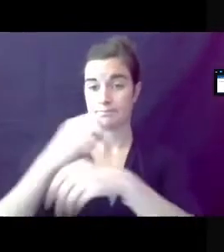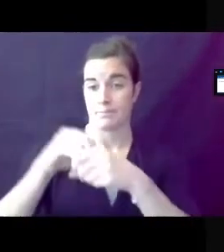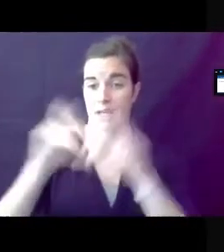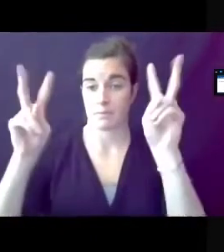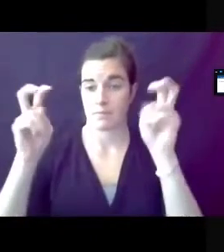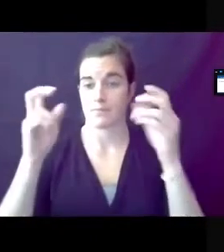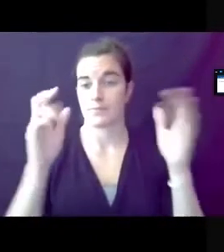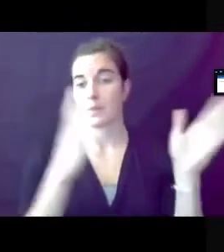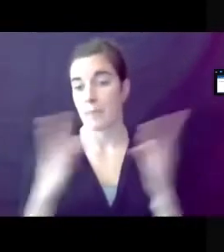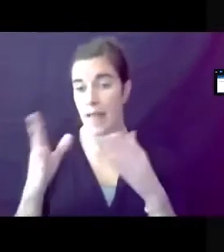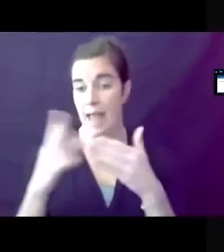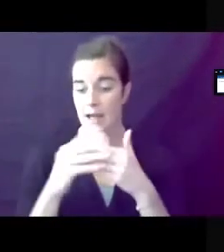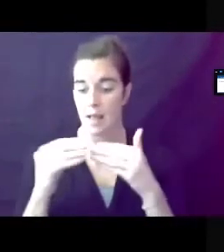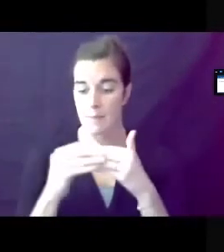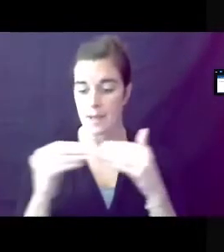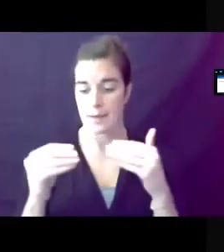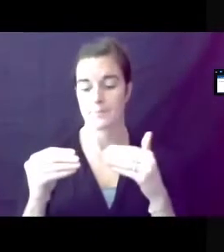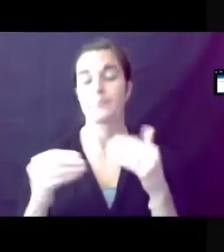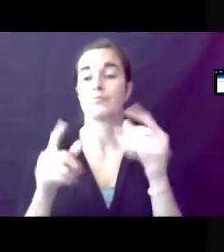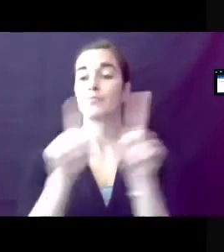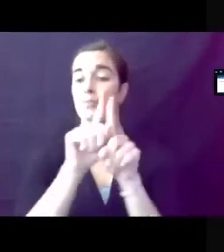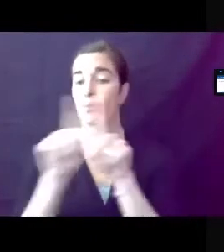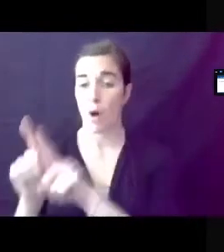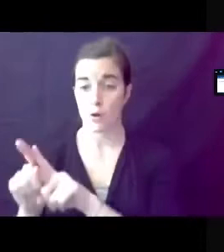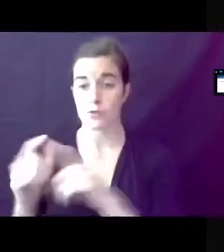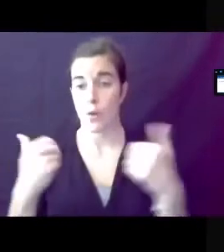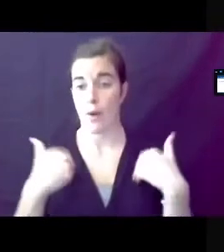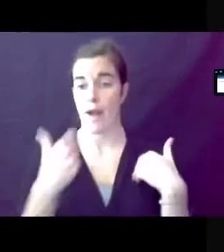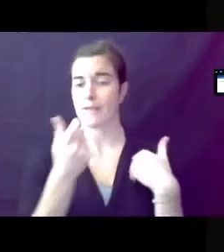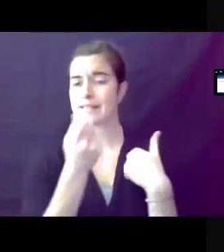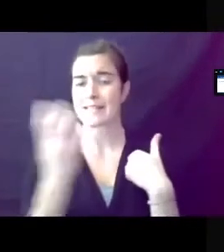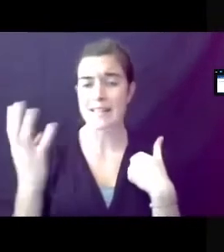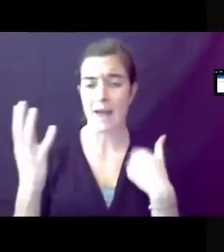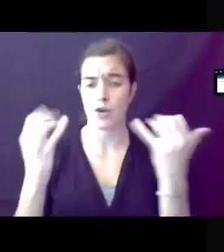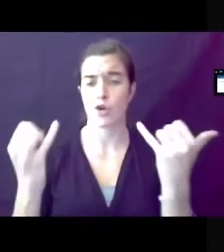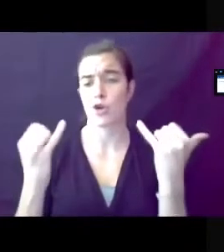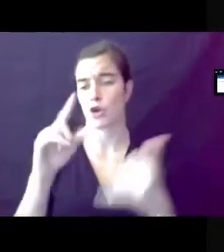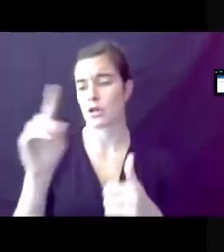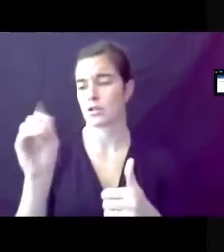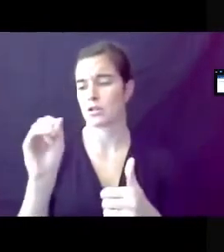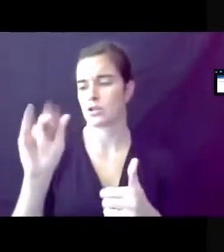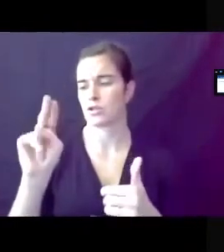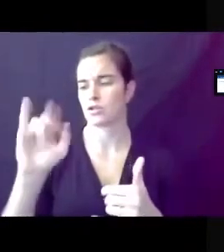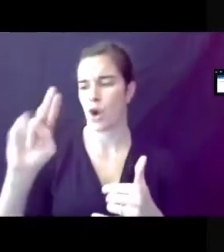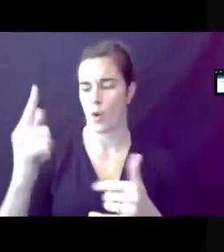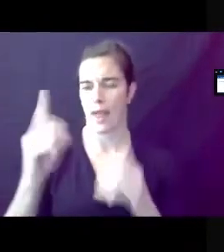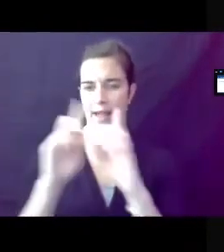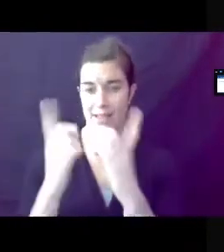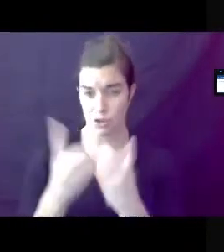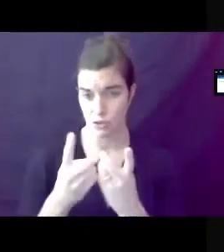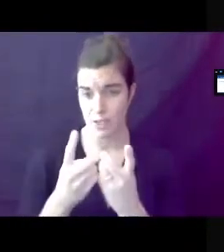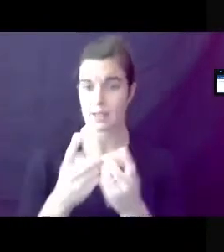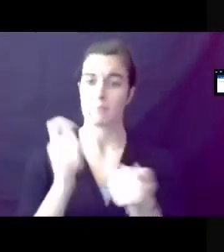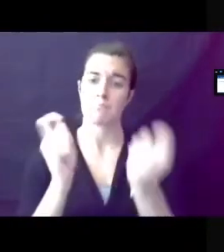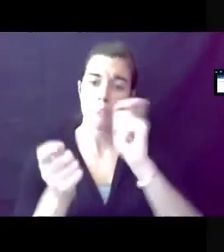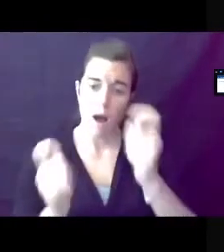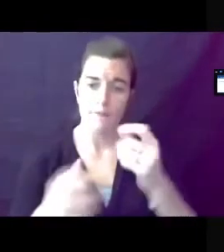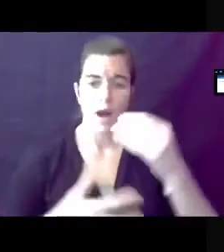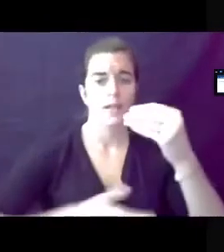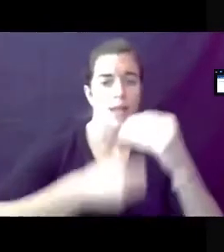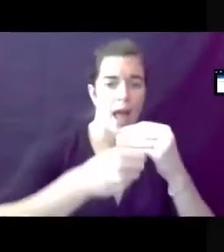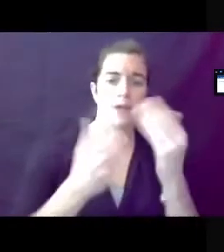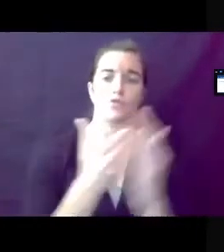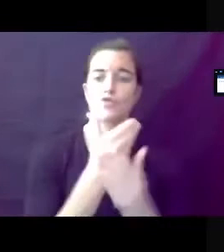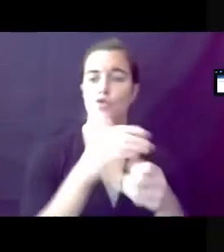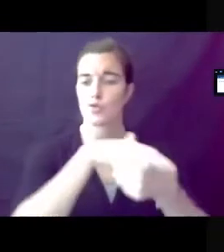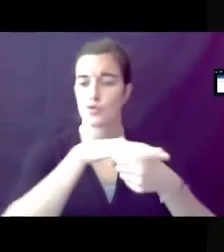In addition, the lineup carries forward several current zoning districts and also modifies and adds new districts to better align